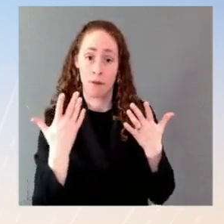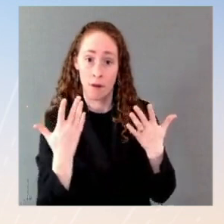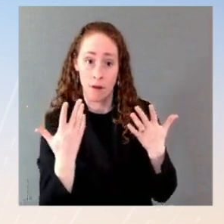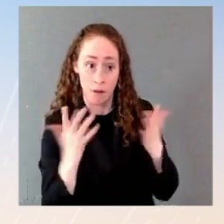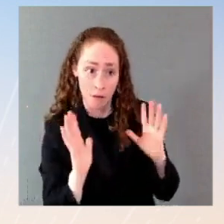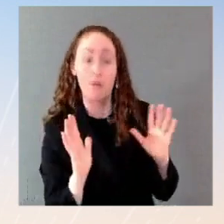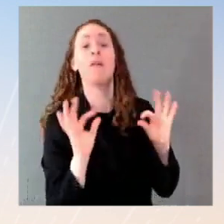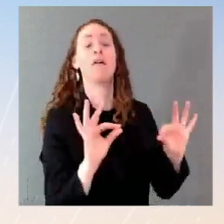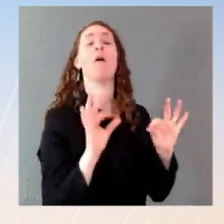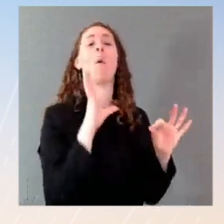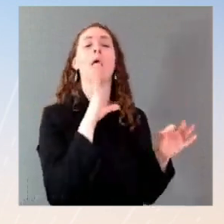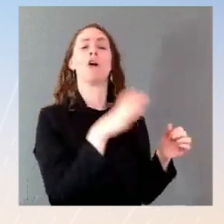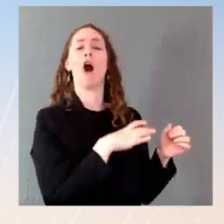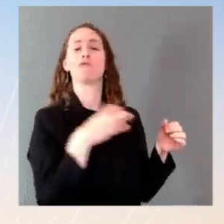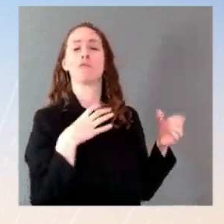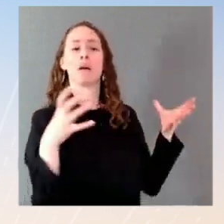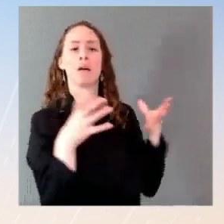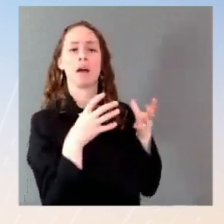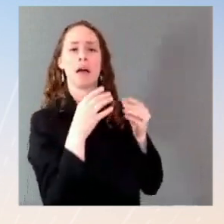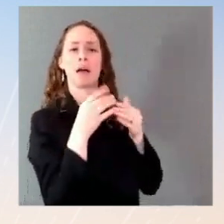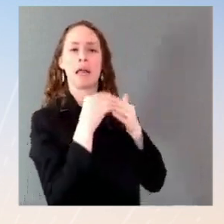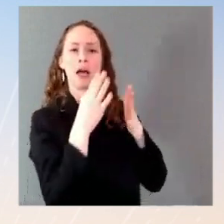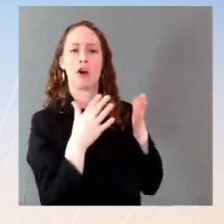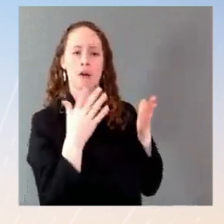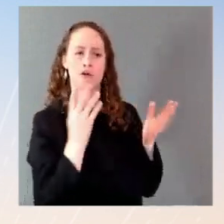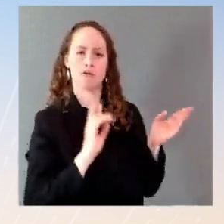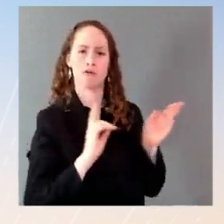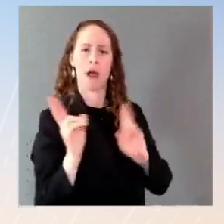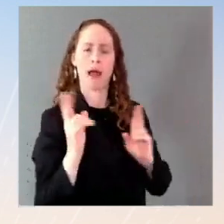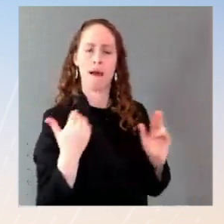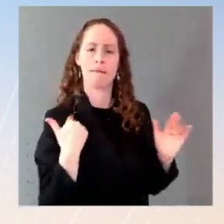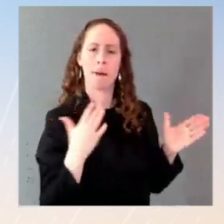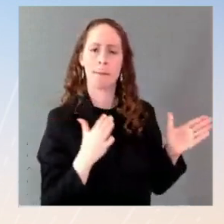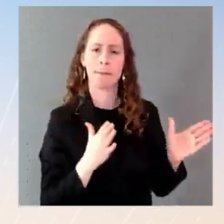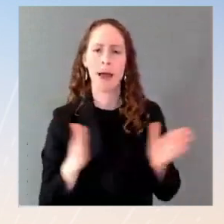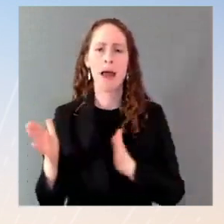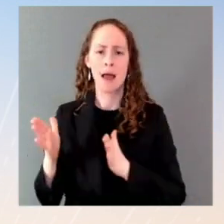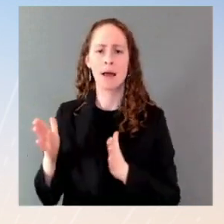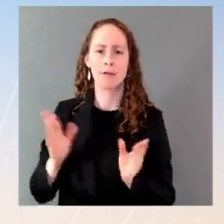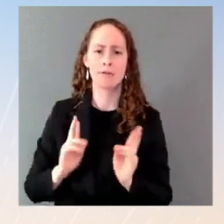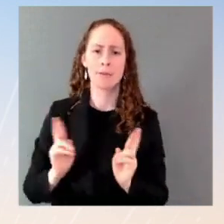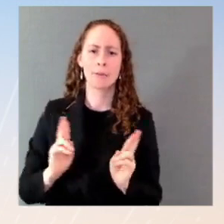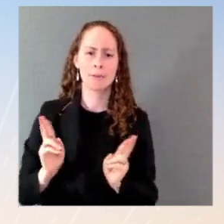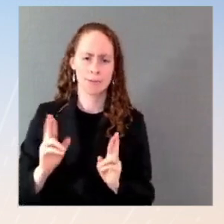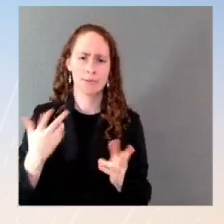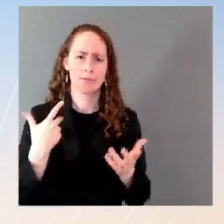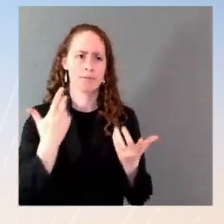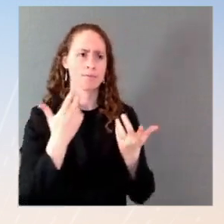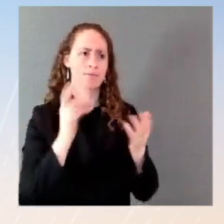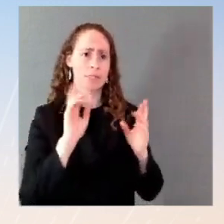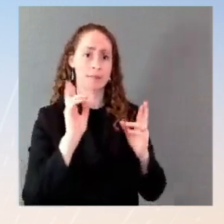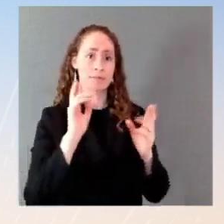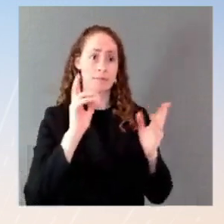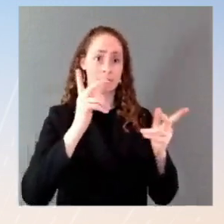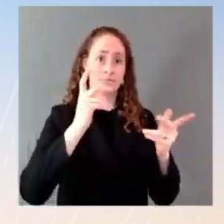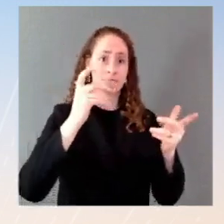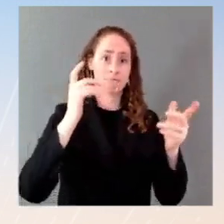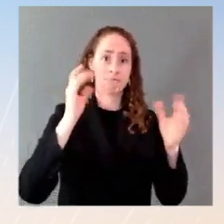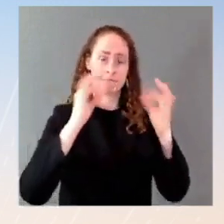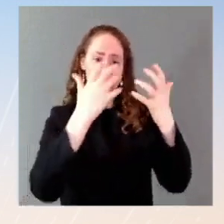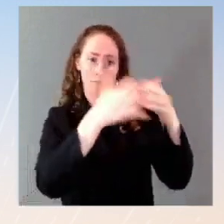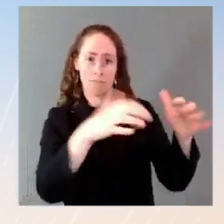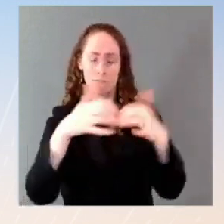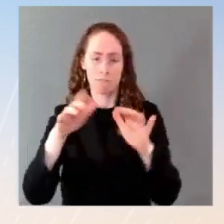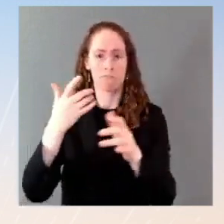And President Biden will be speaking with President Zelensky on Thursday following on yesterday's discussion between President Zelensky and